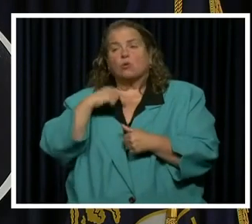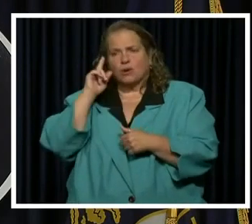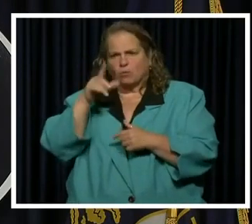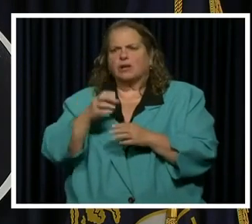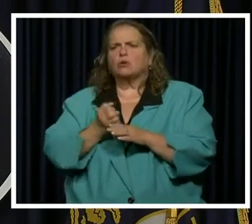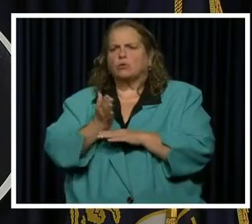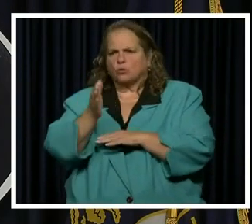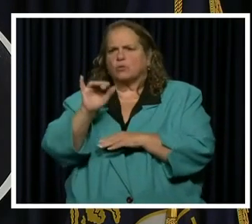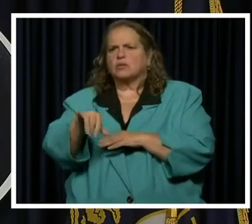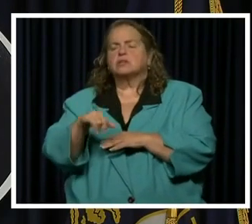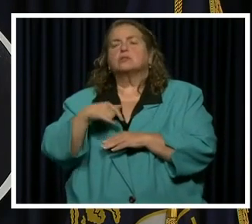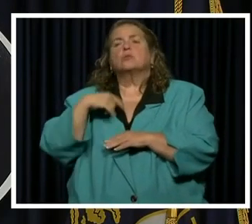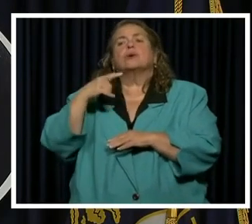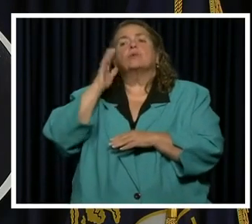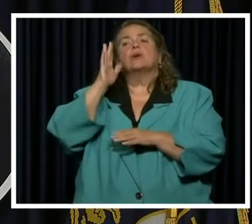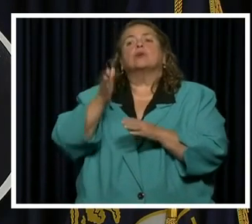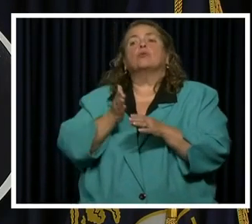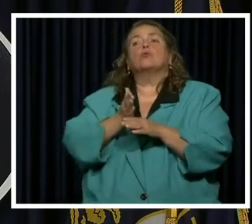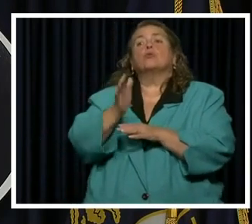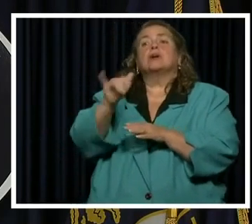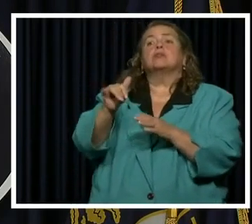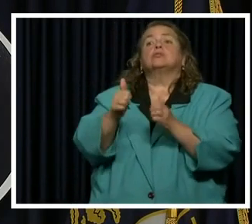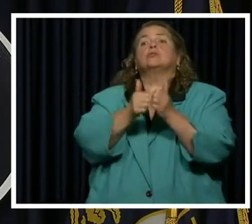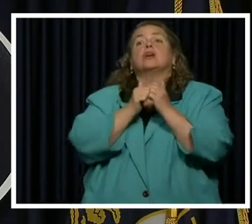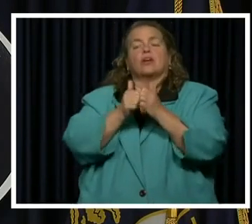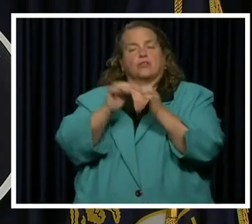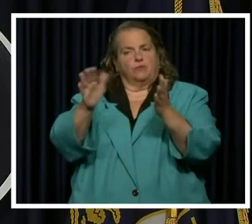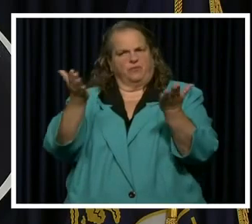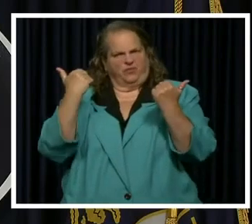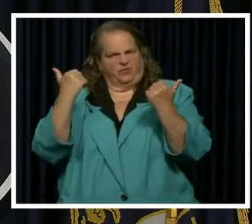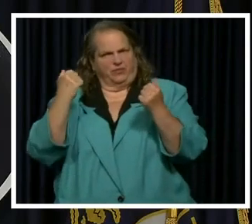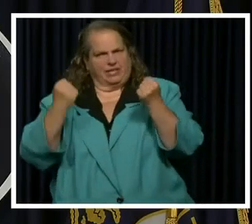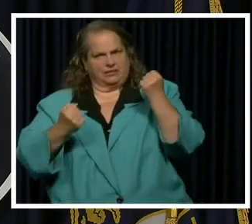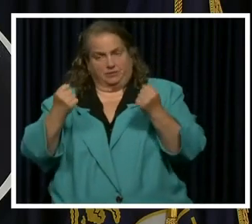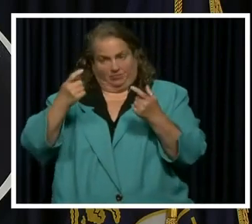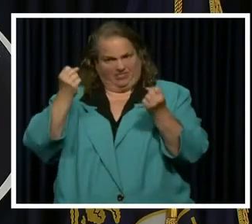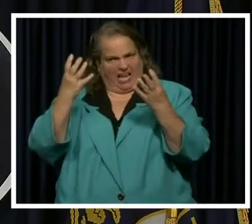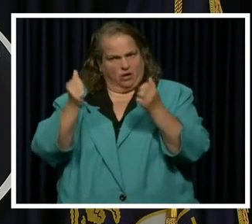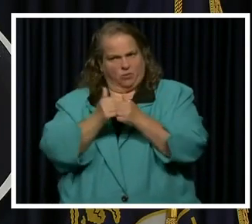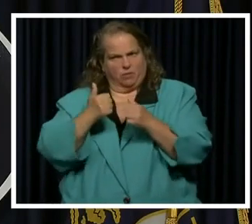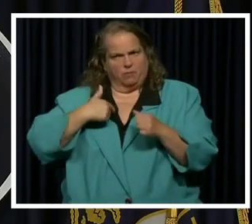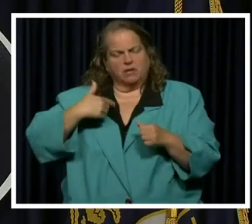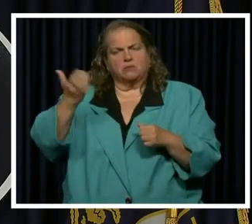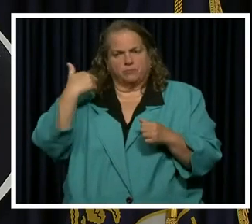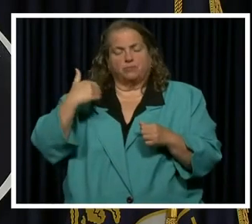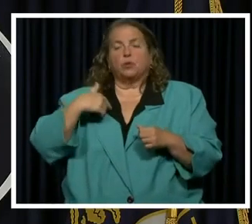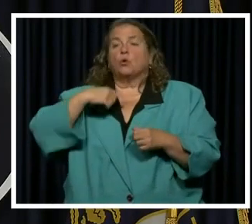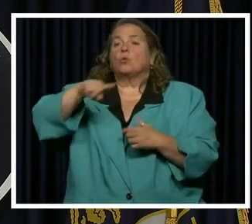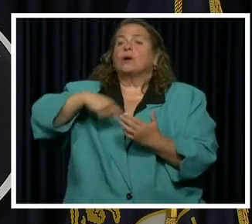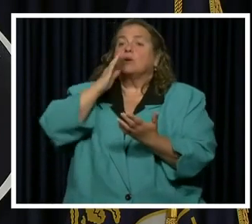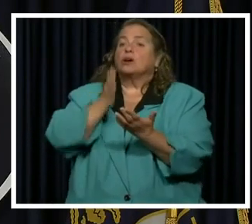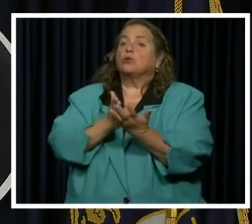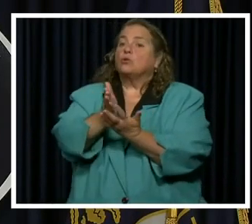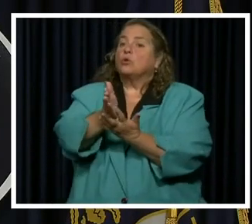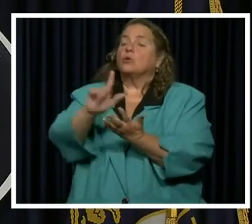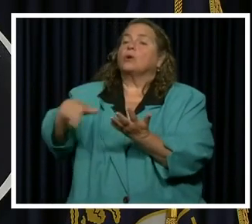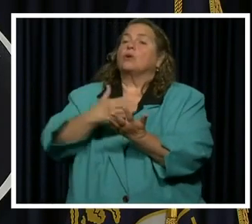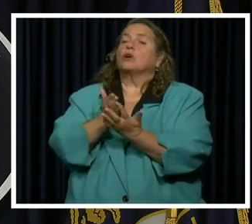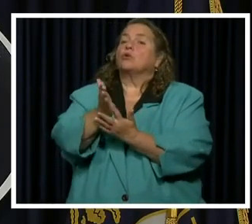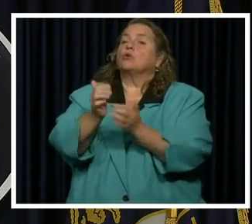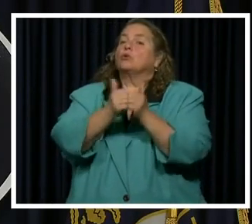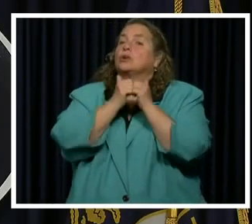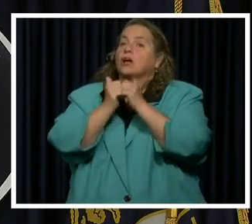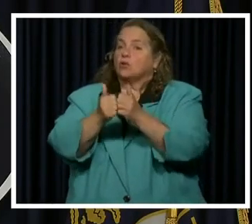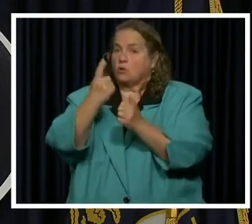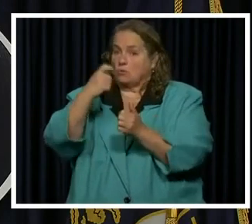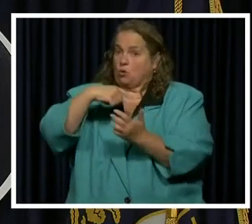this, and we're going to get through it together. So say it with me. We're going to get through this. We're going to get through this together. One